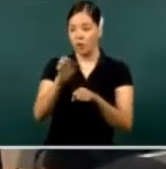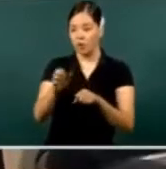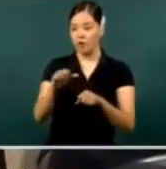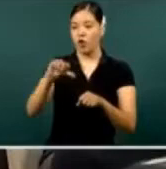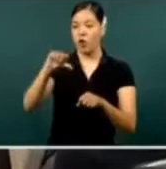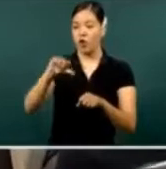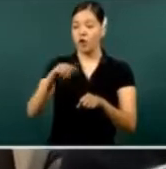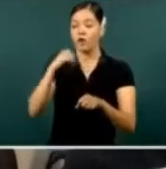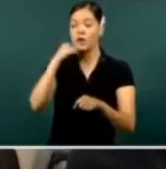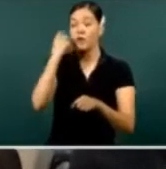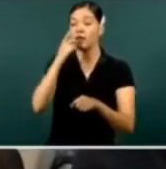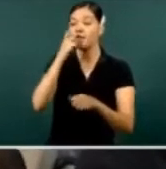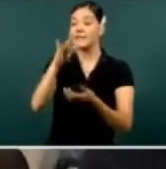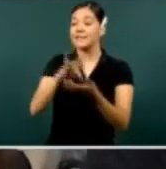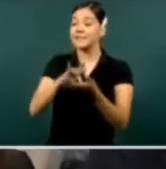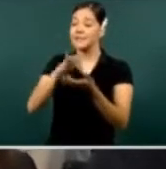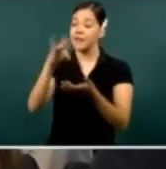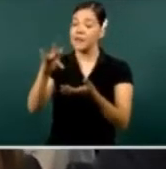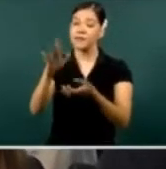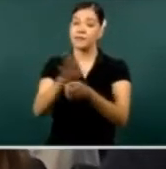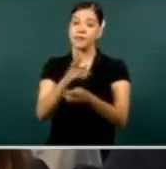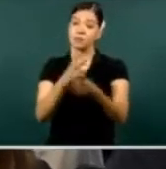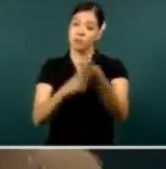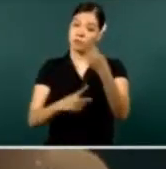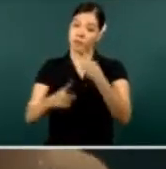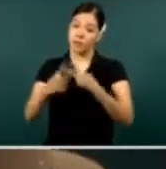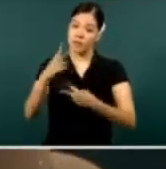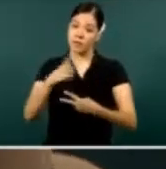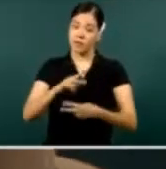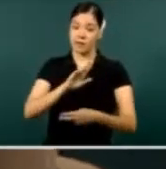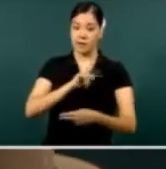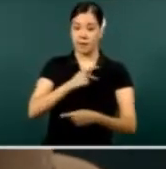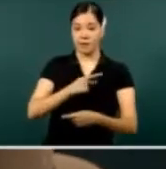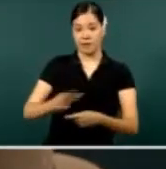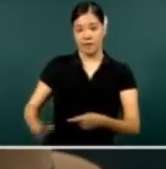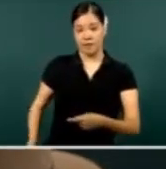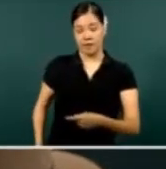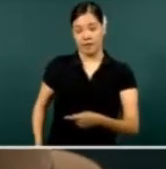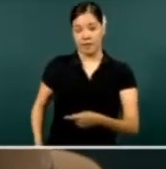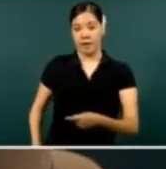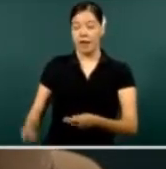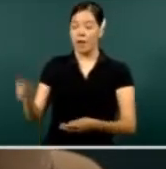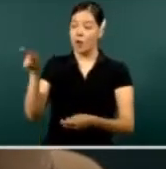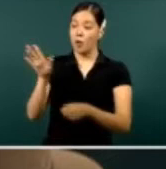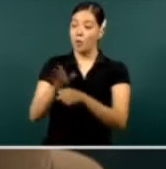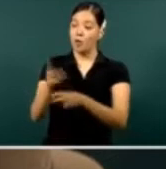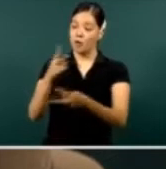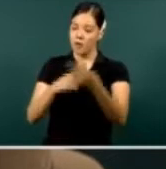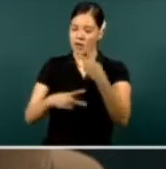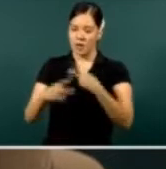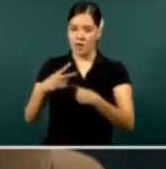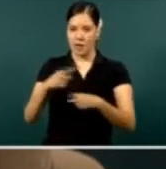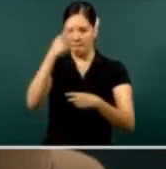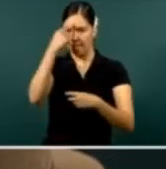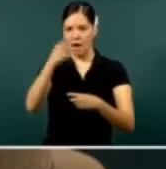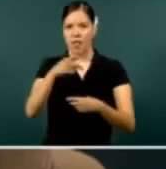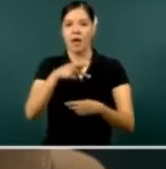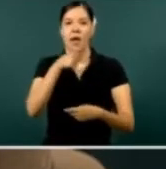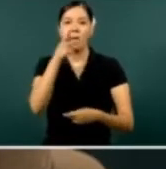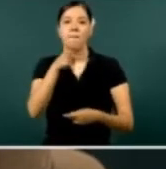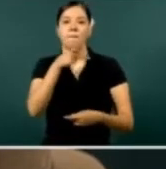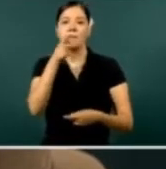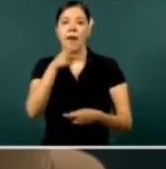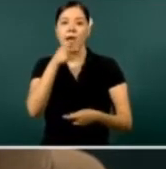I appreciate your presence, Mr. President, in Durango, to analyze not only the matters of security,